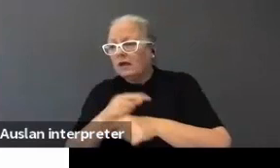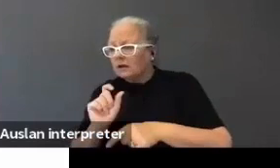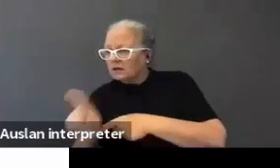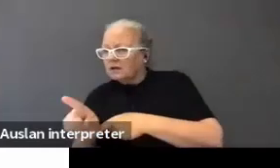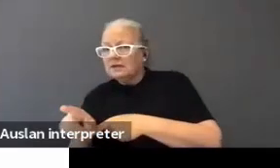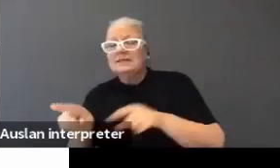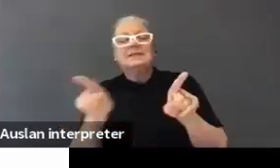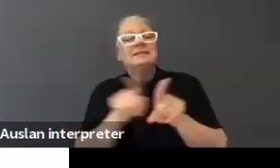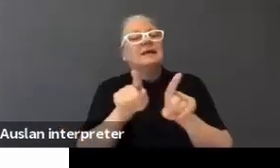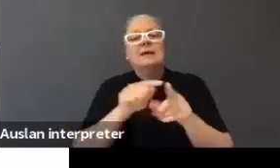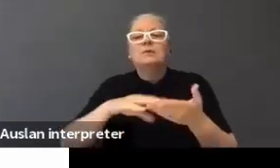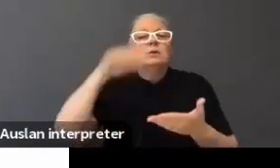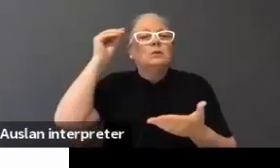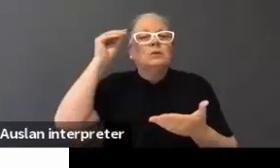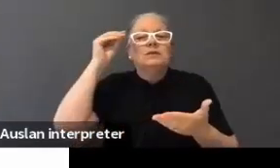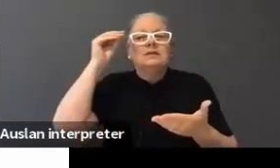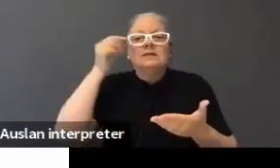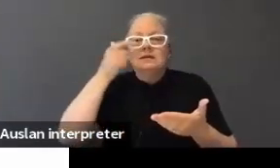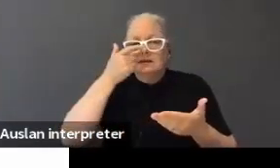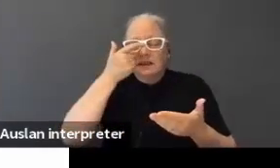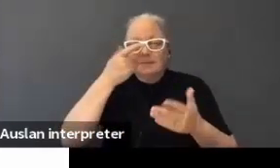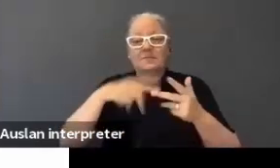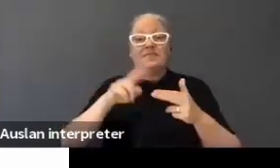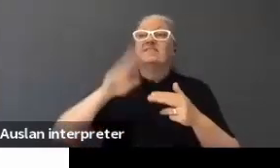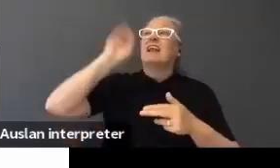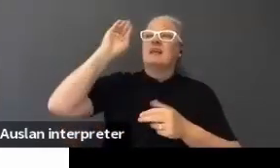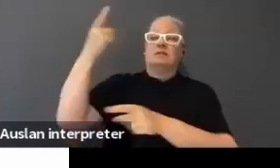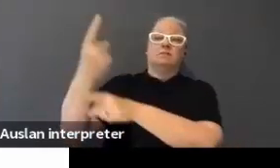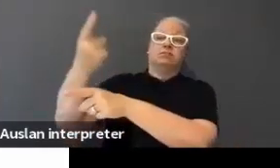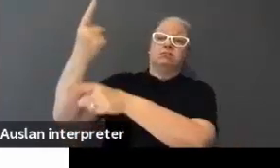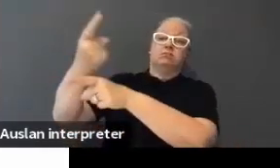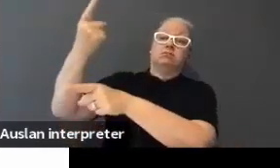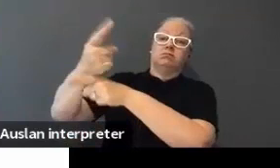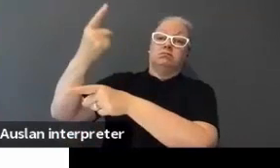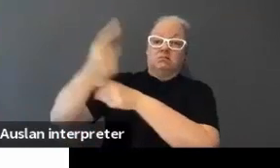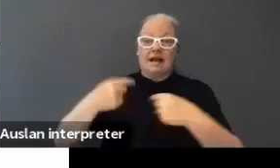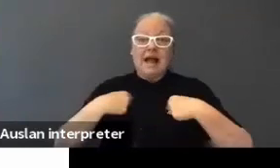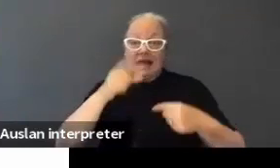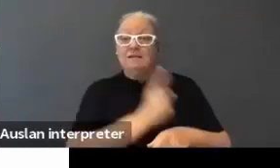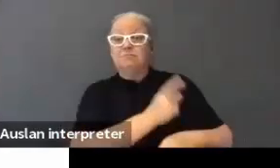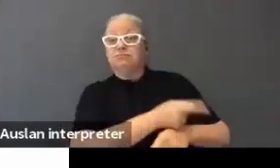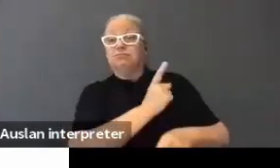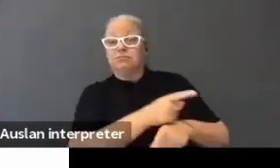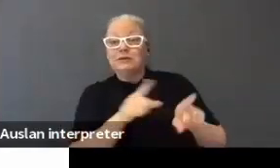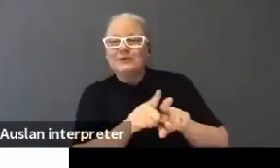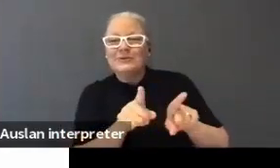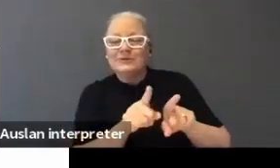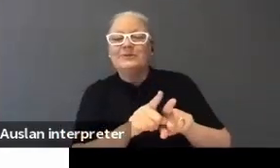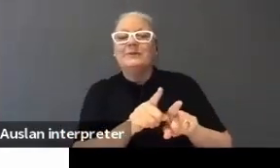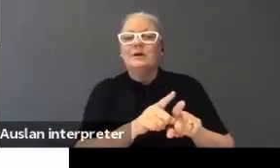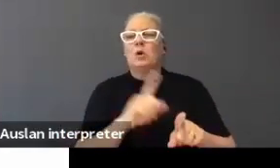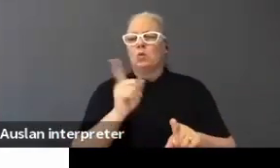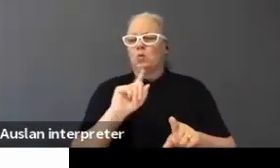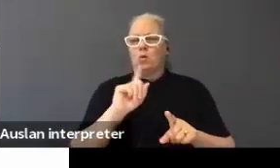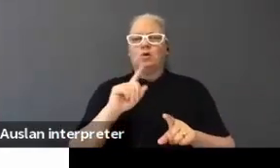same for students. If the lecturer is going to keep talking and I can keep talking, what's a backup plan?